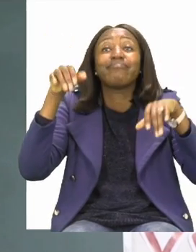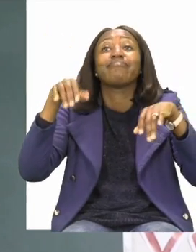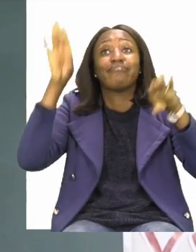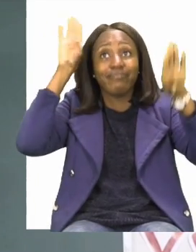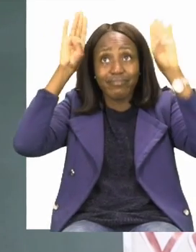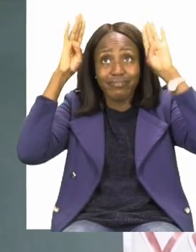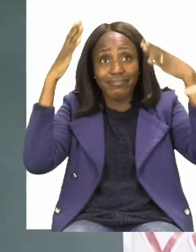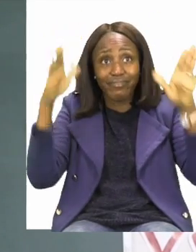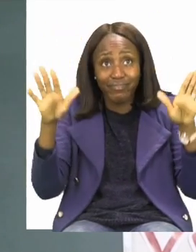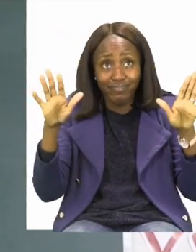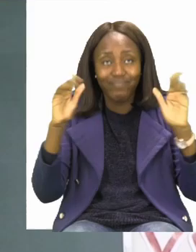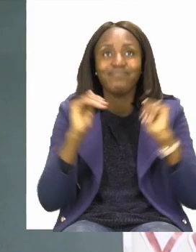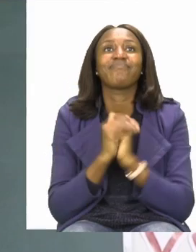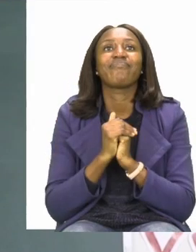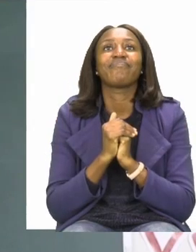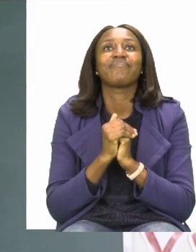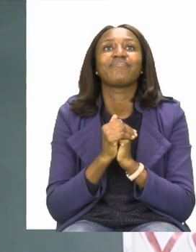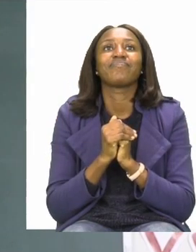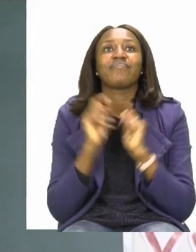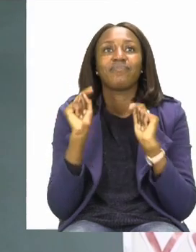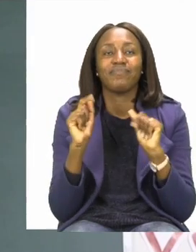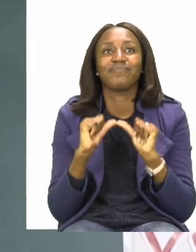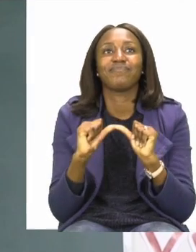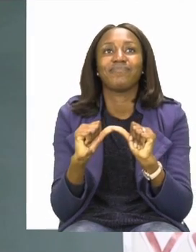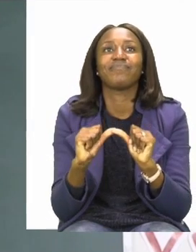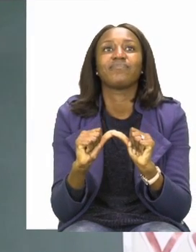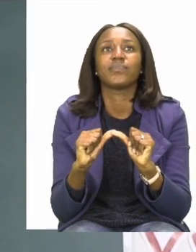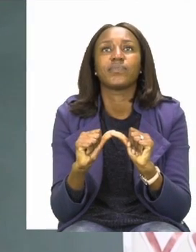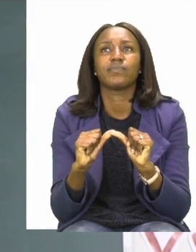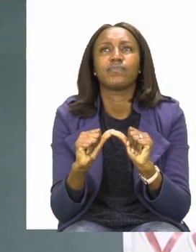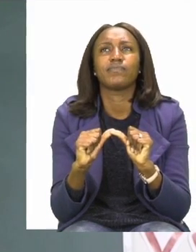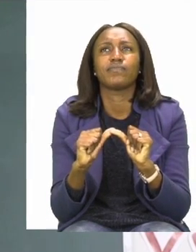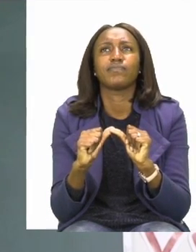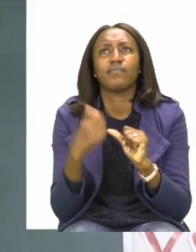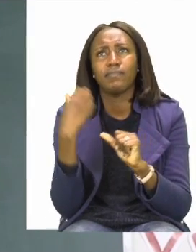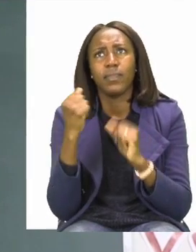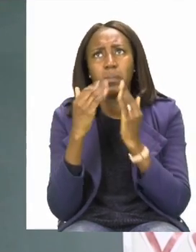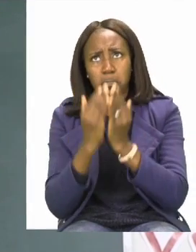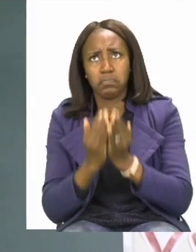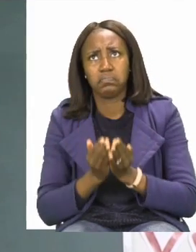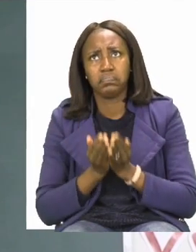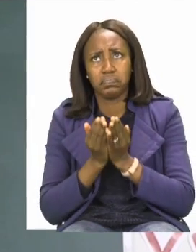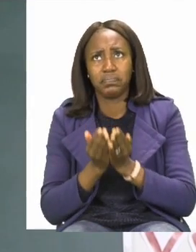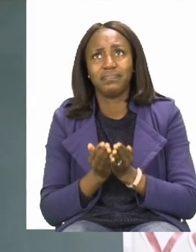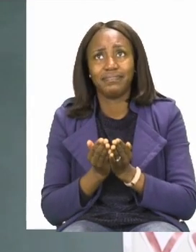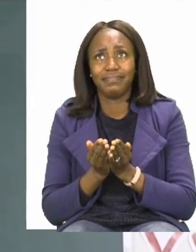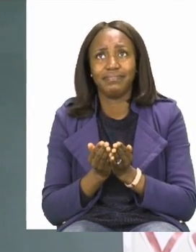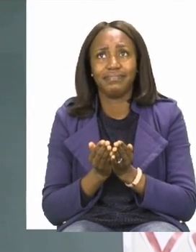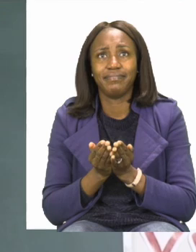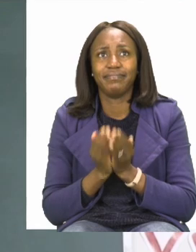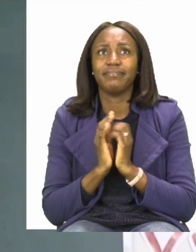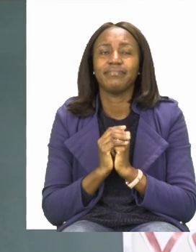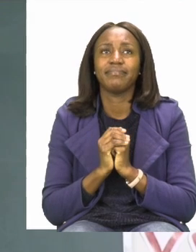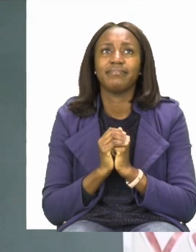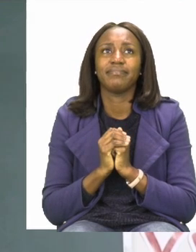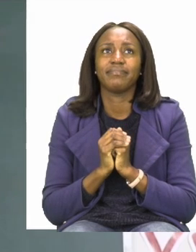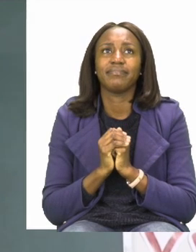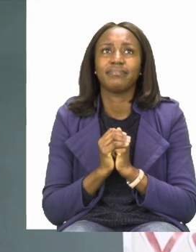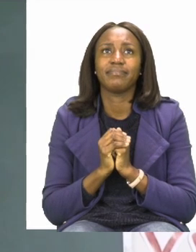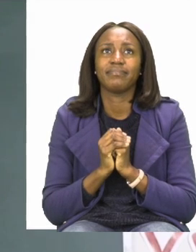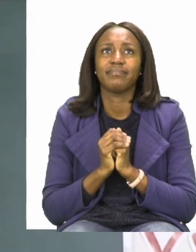used the word donkey. The next word I want to use is boat. So, I'm going to say